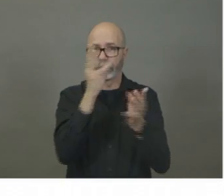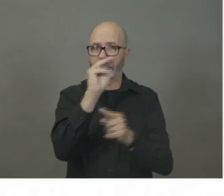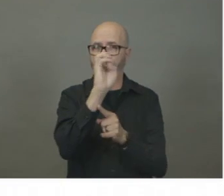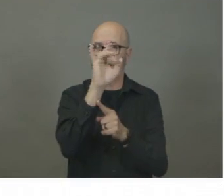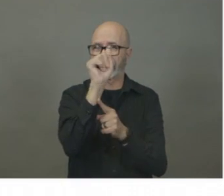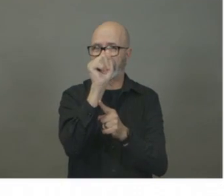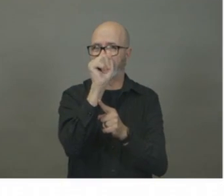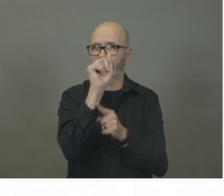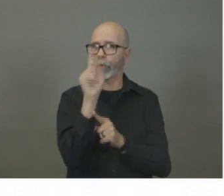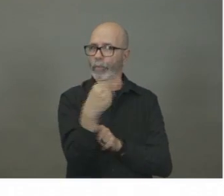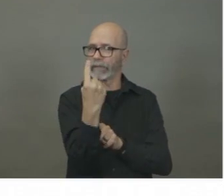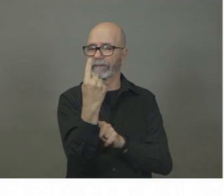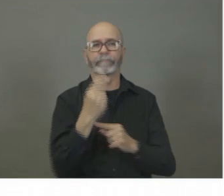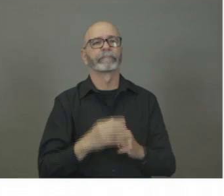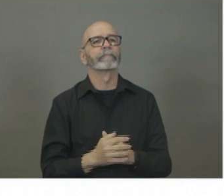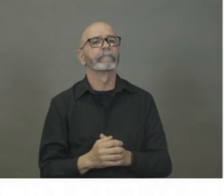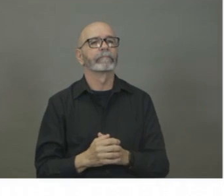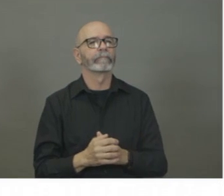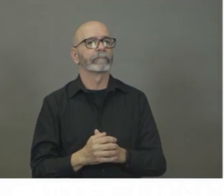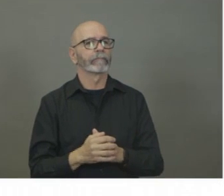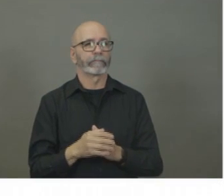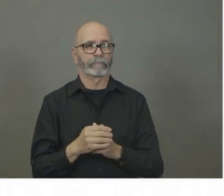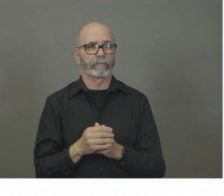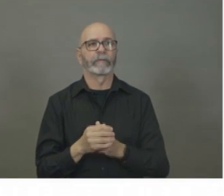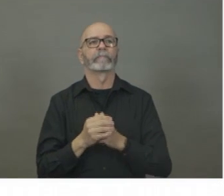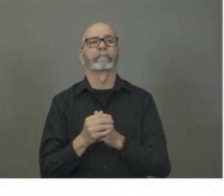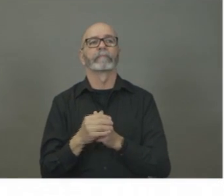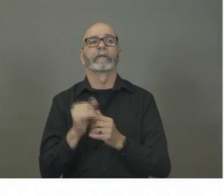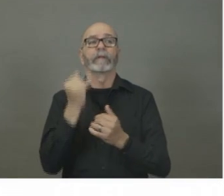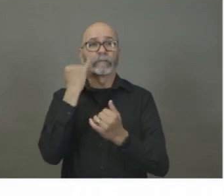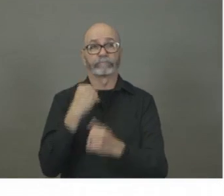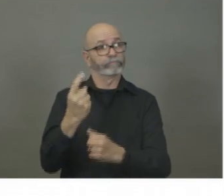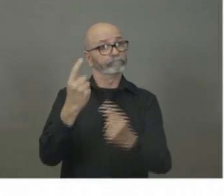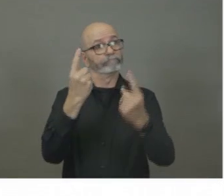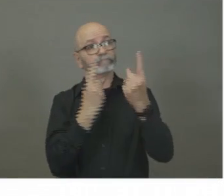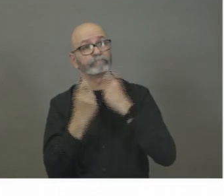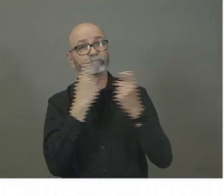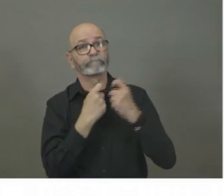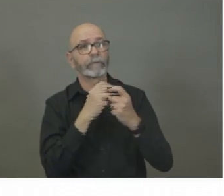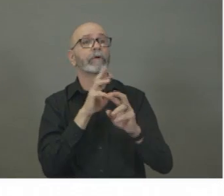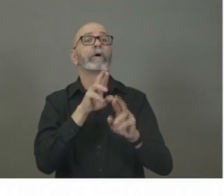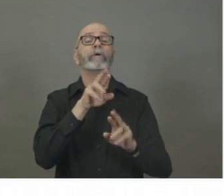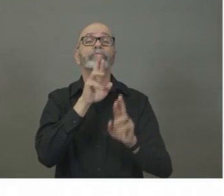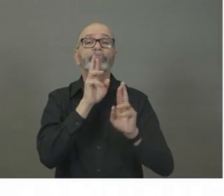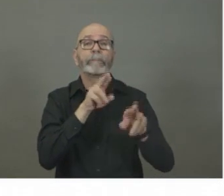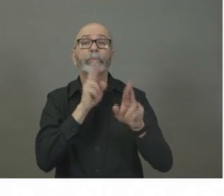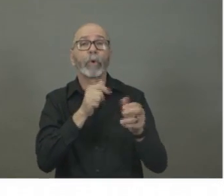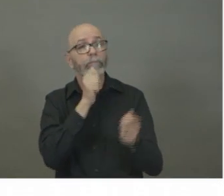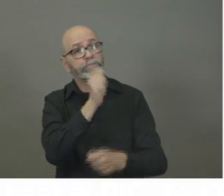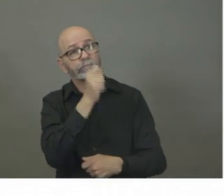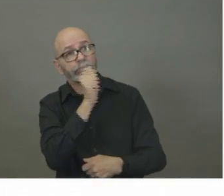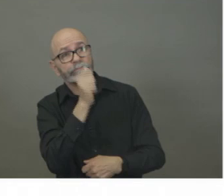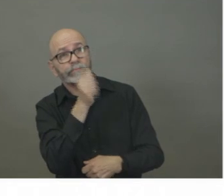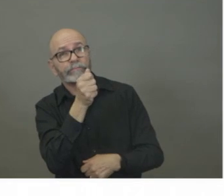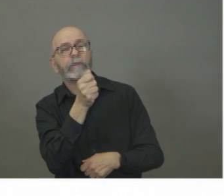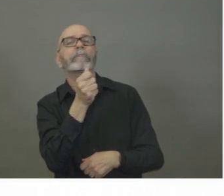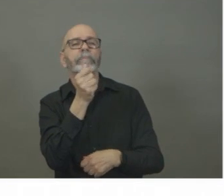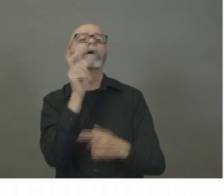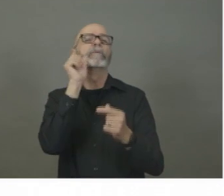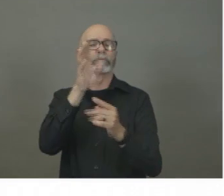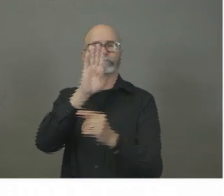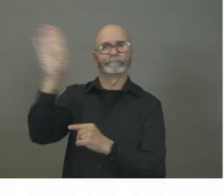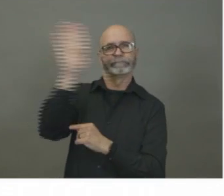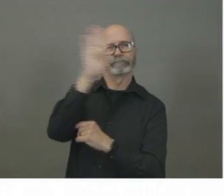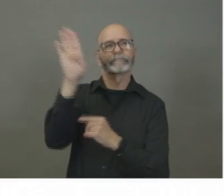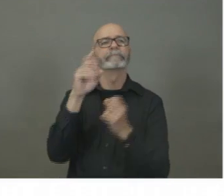first and then we will take questions from reporters joining us from the teleconference line. We have allotted approximately 30 minutes for the question and